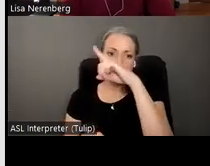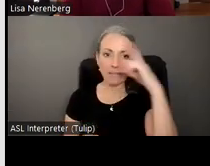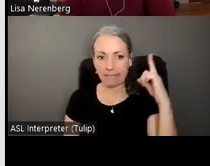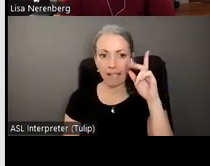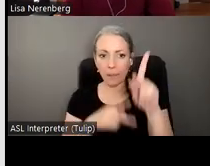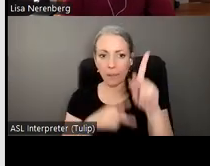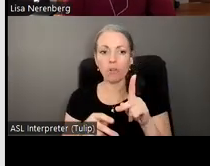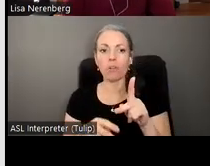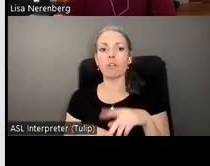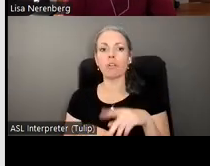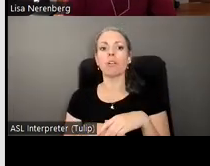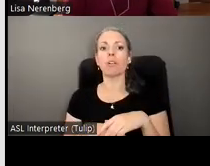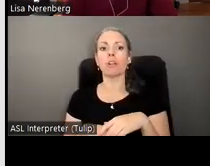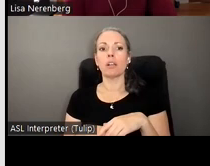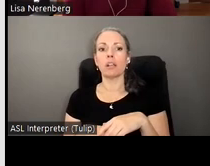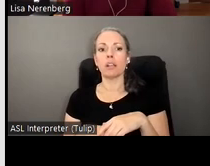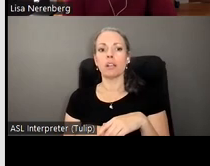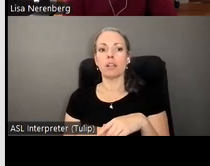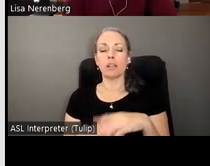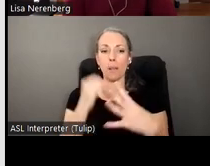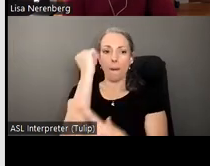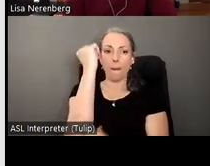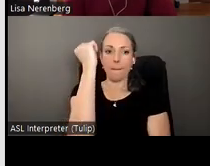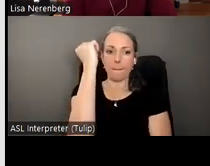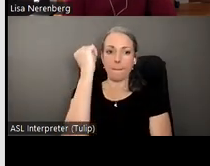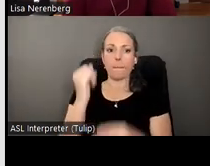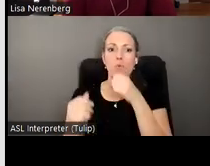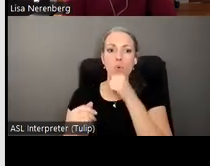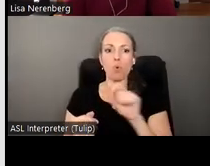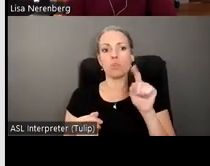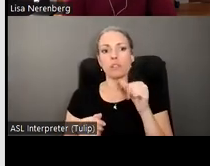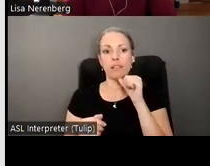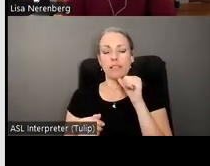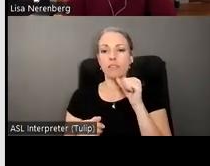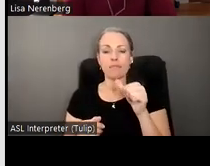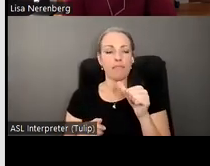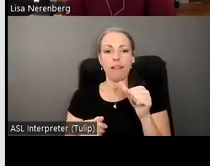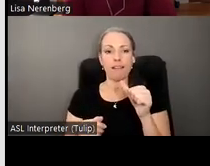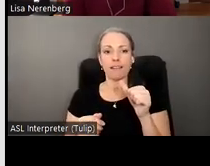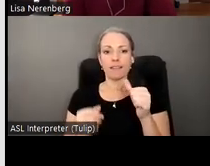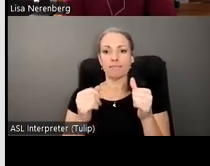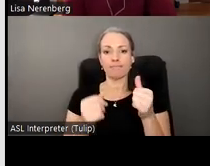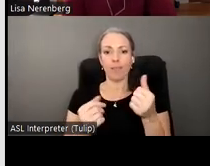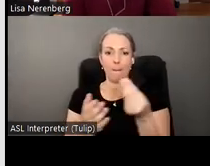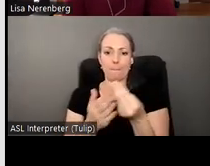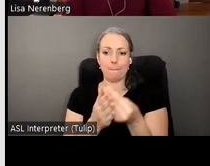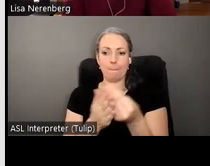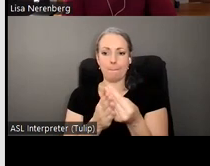bipoc impoverished elders and those who live in underserved communities particularly rural communities